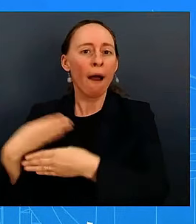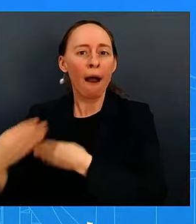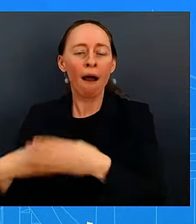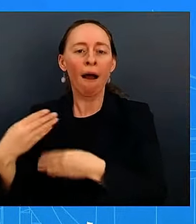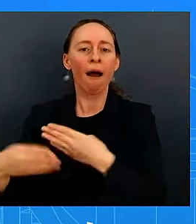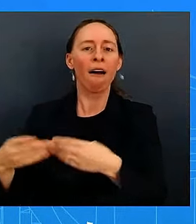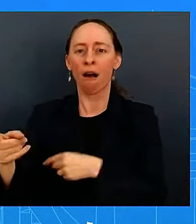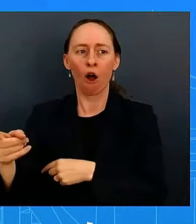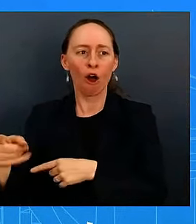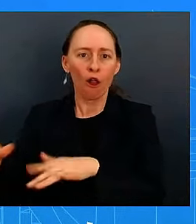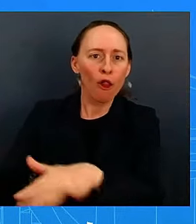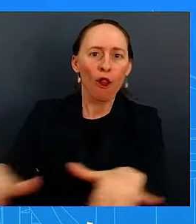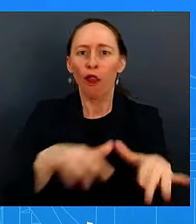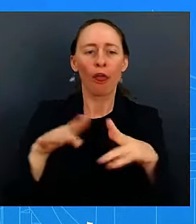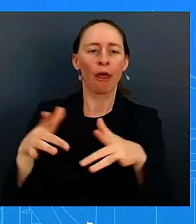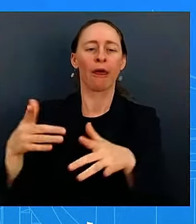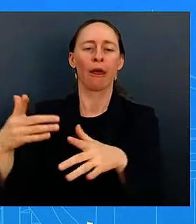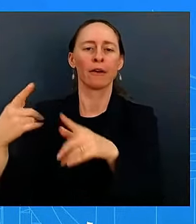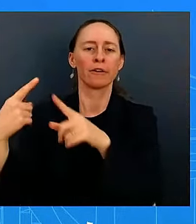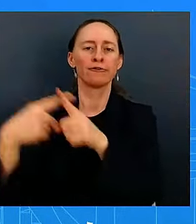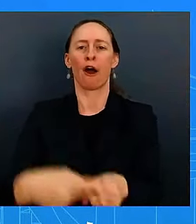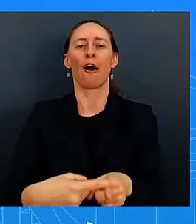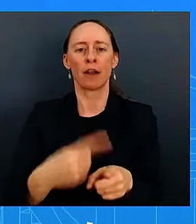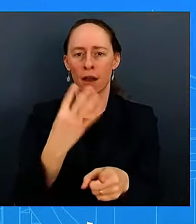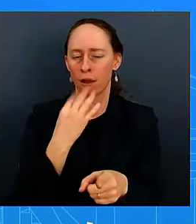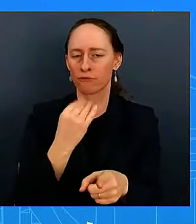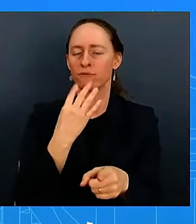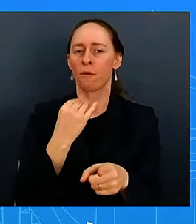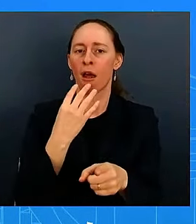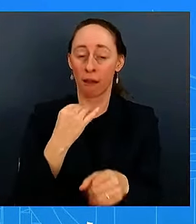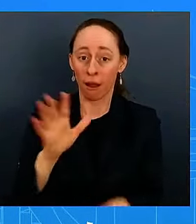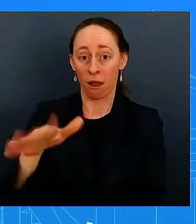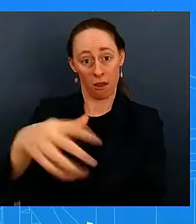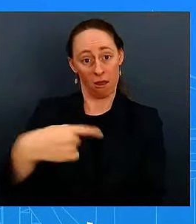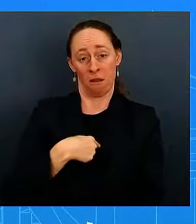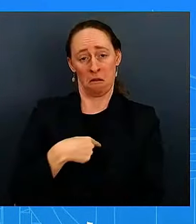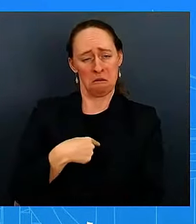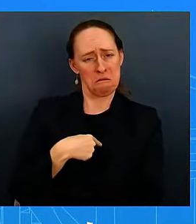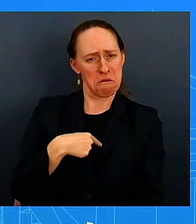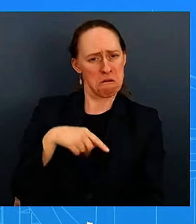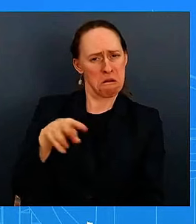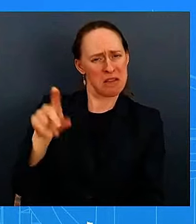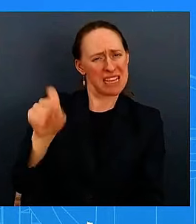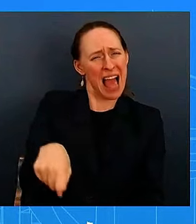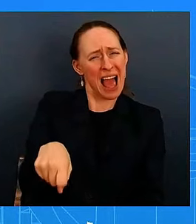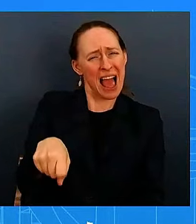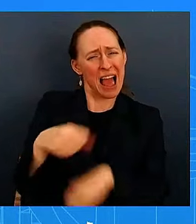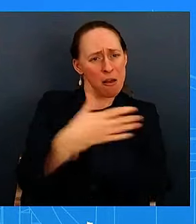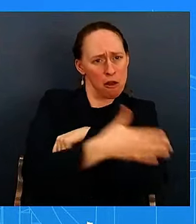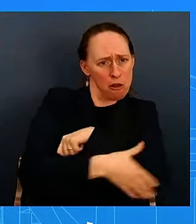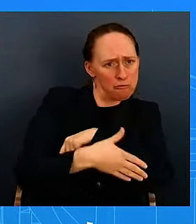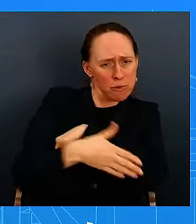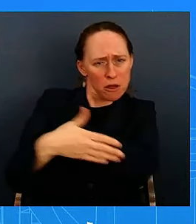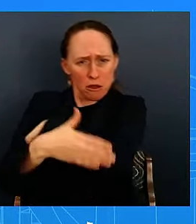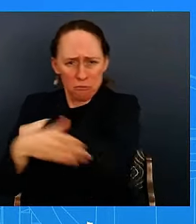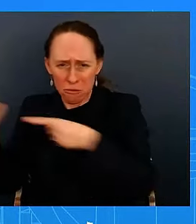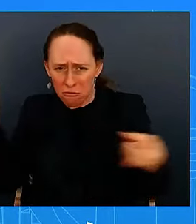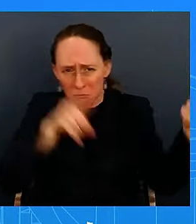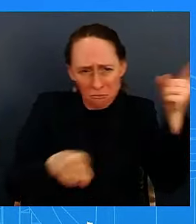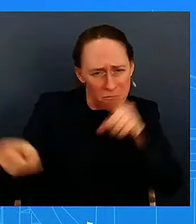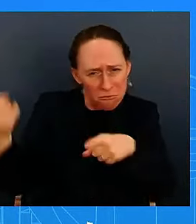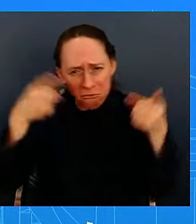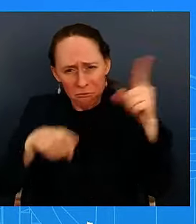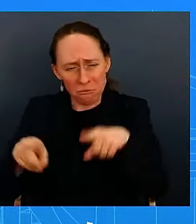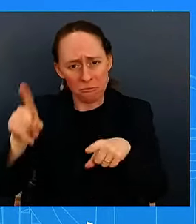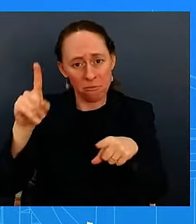me is like the diplomatic resolution is achievable that's what we still believe uh it is urgent obviously uh the conflict uh along the blue